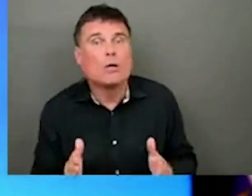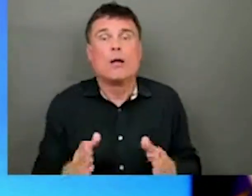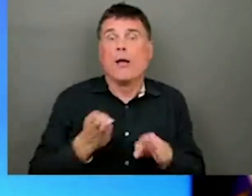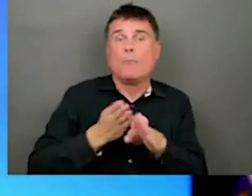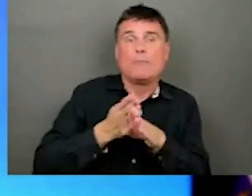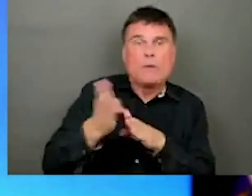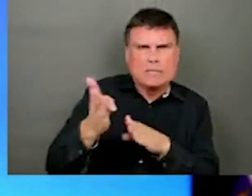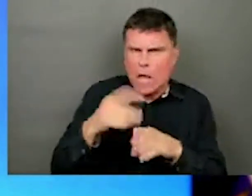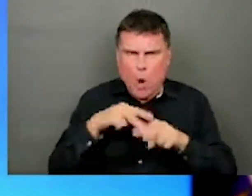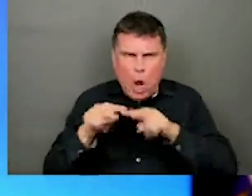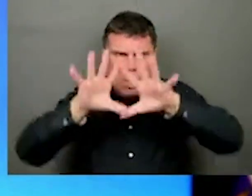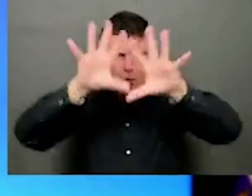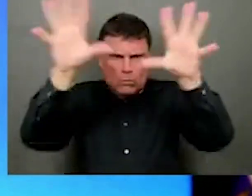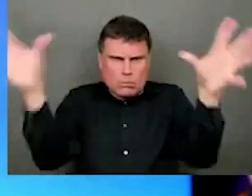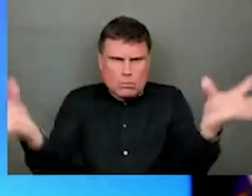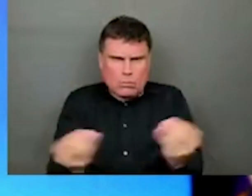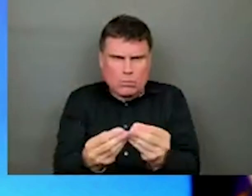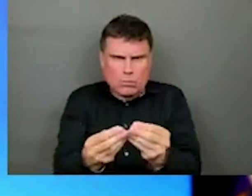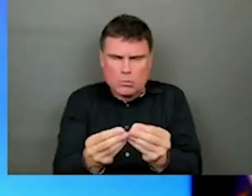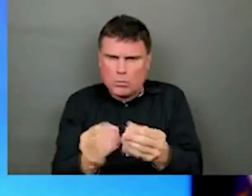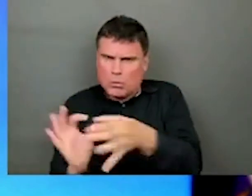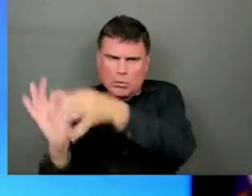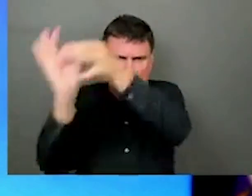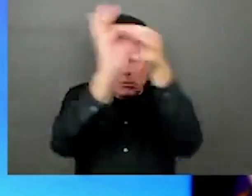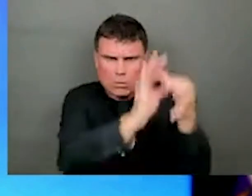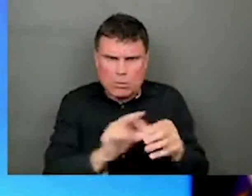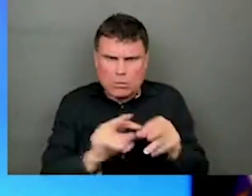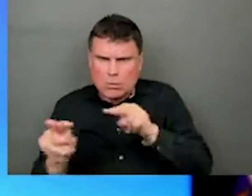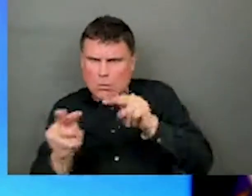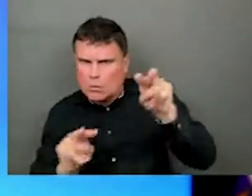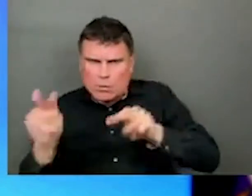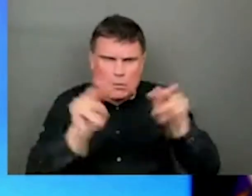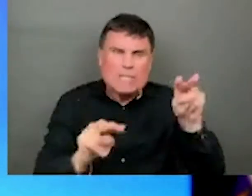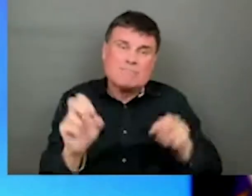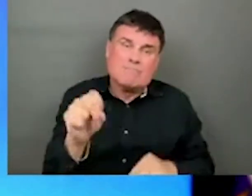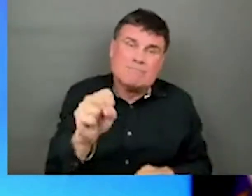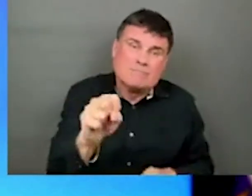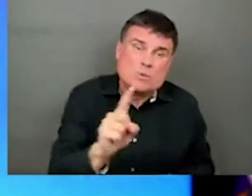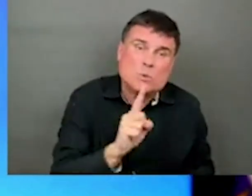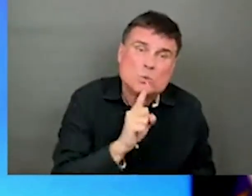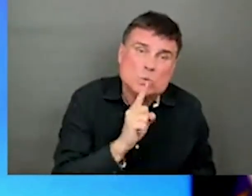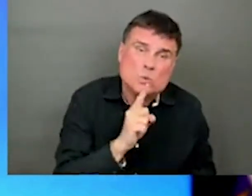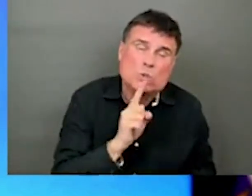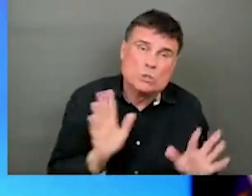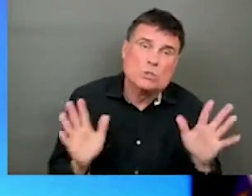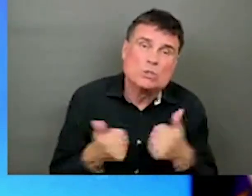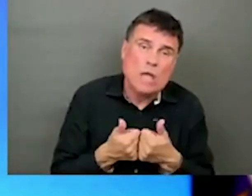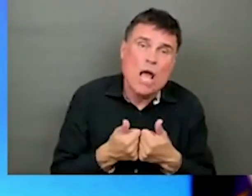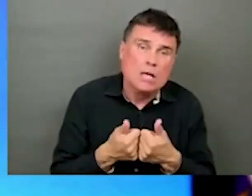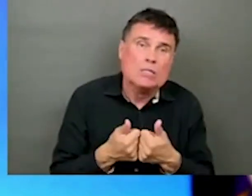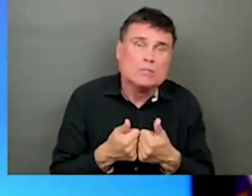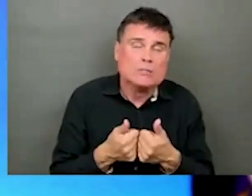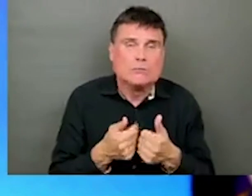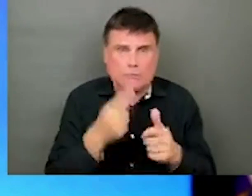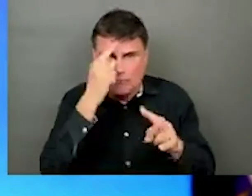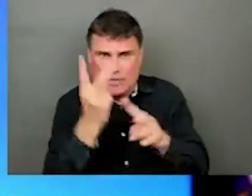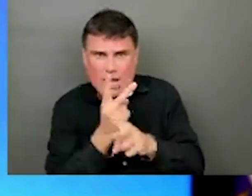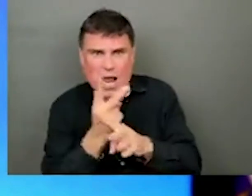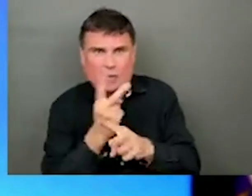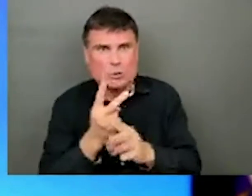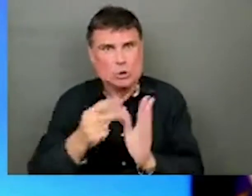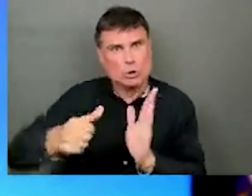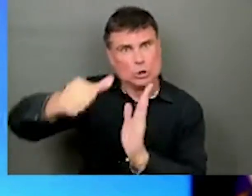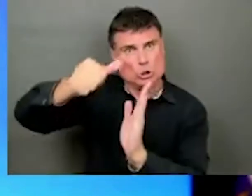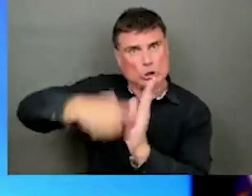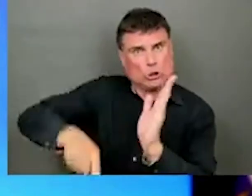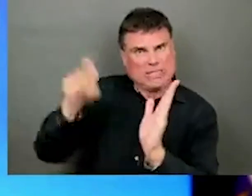It is, of course, a challenge to meet the surgical demands of a society that's both